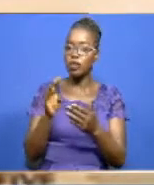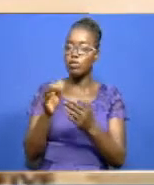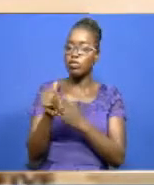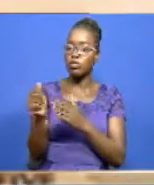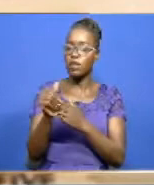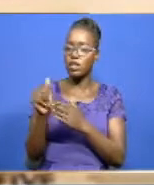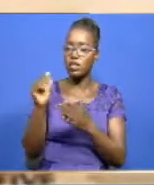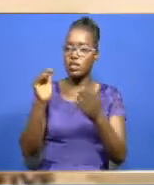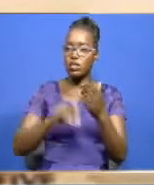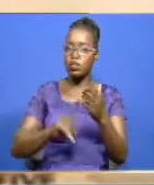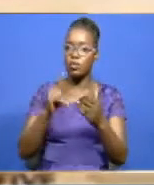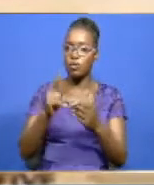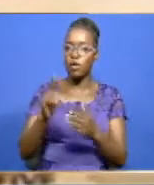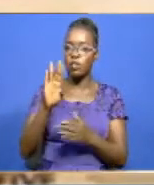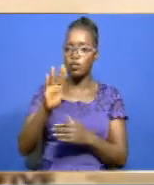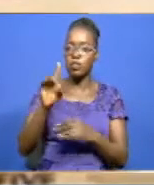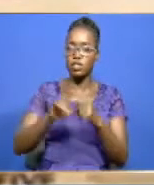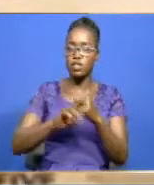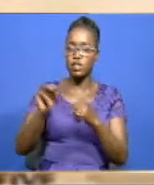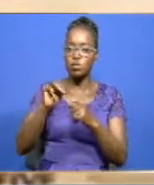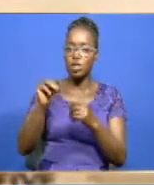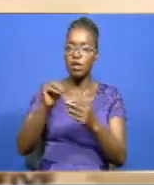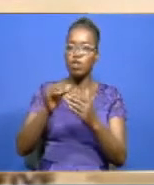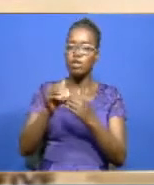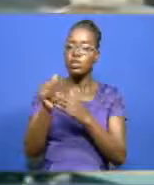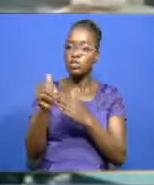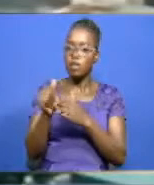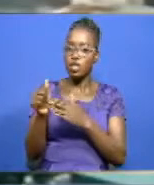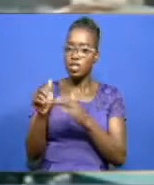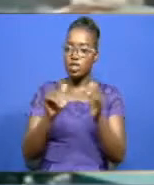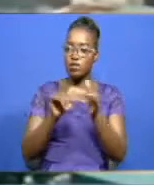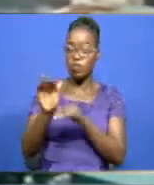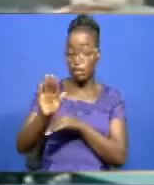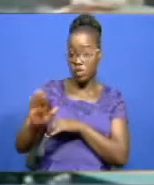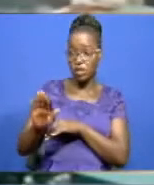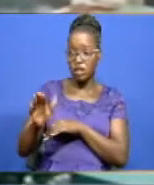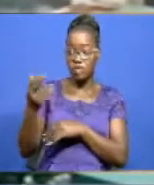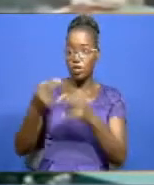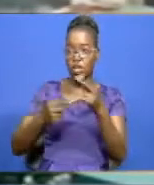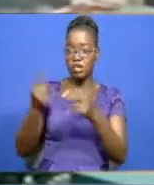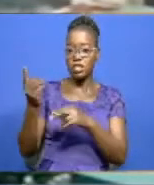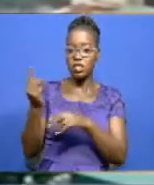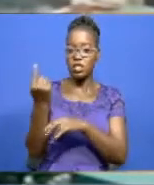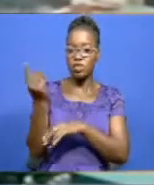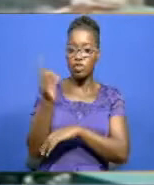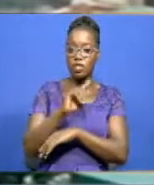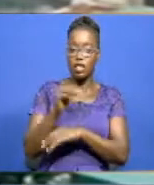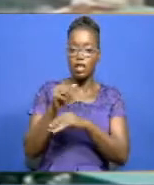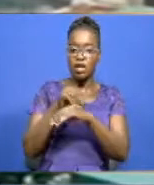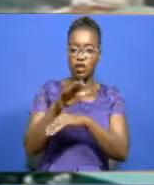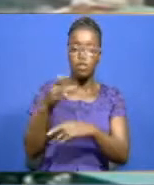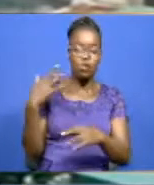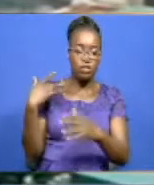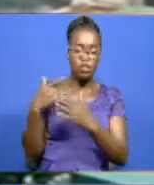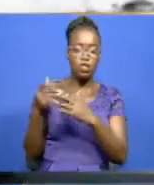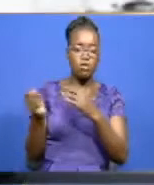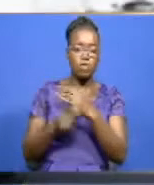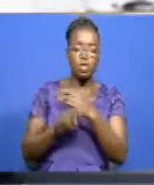$146 million in foreign reserve, the highest single-day loss since April 2020.